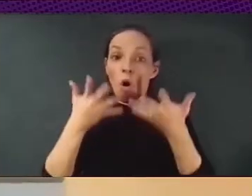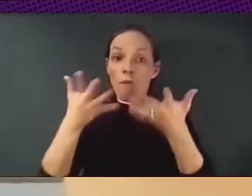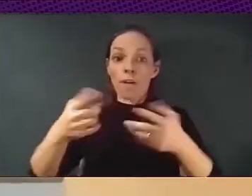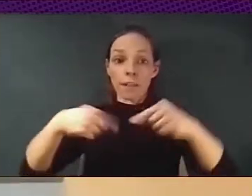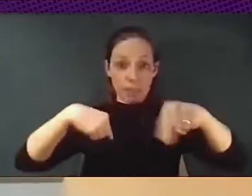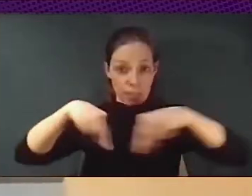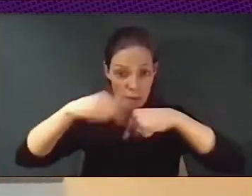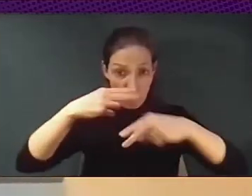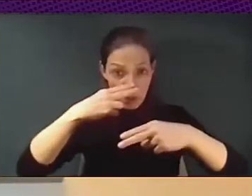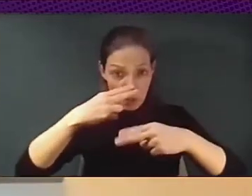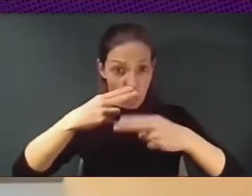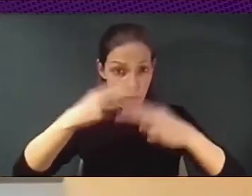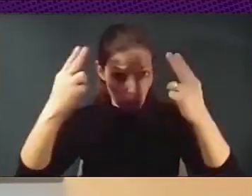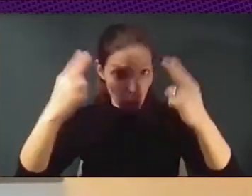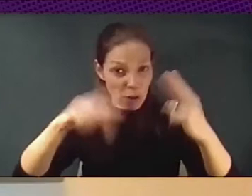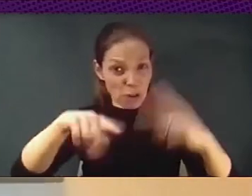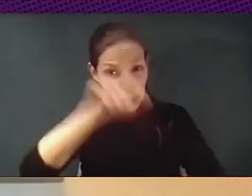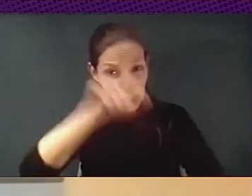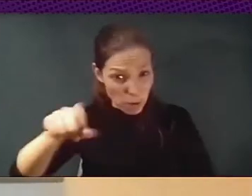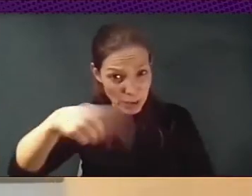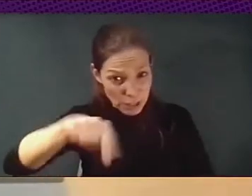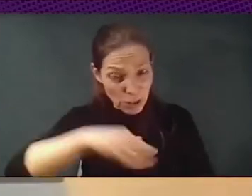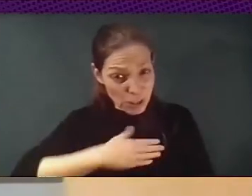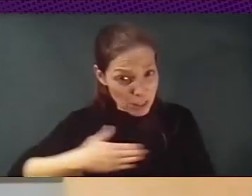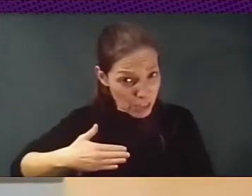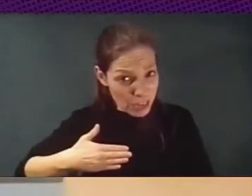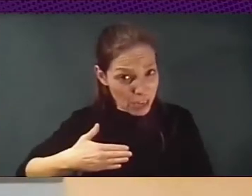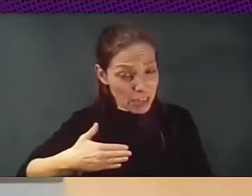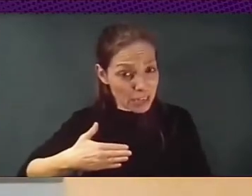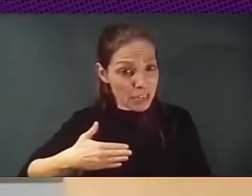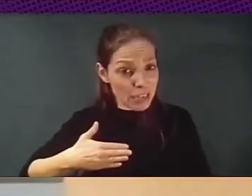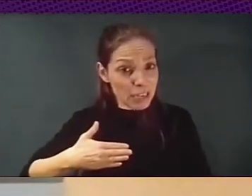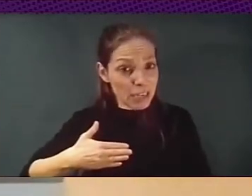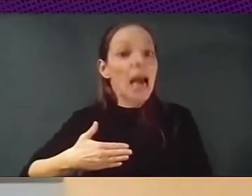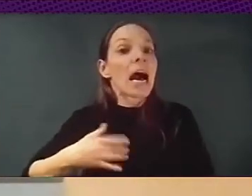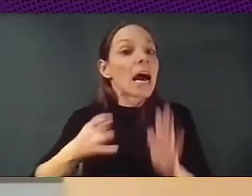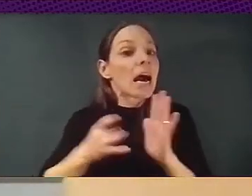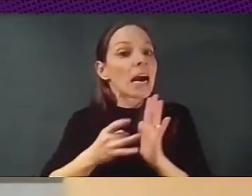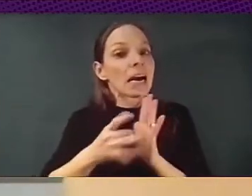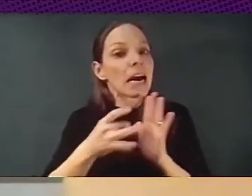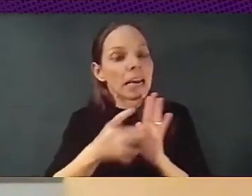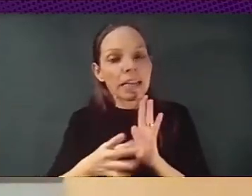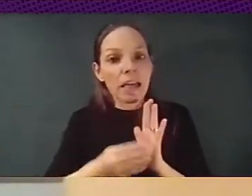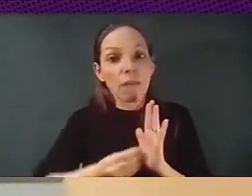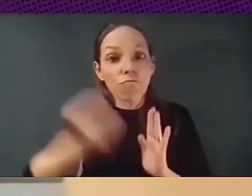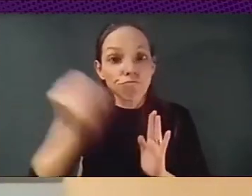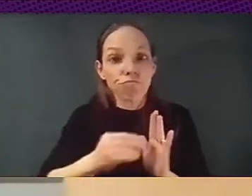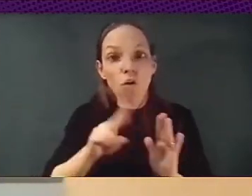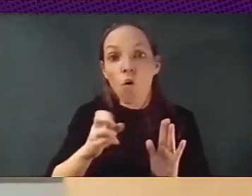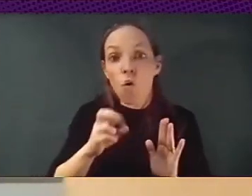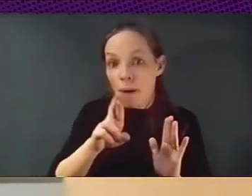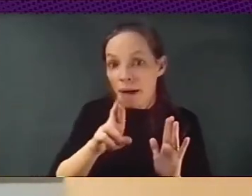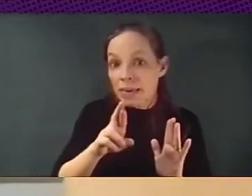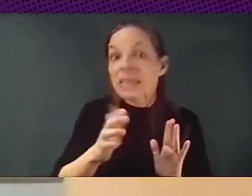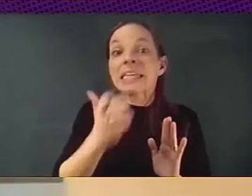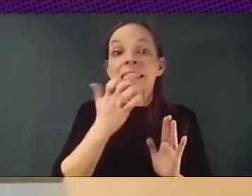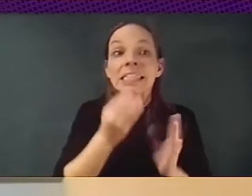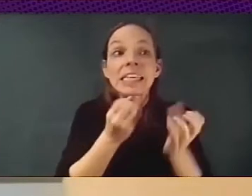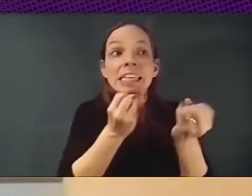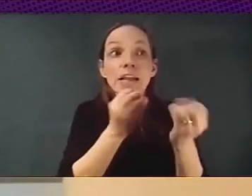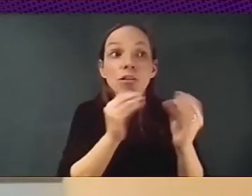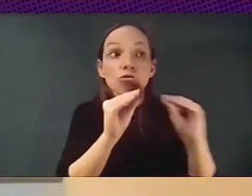from the quality of Uber, if we do not have access to that data. And how can we fight